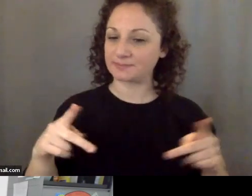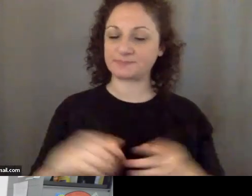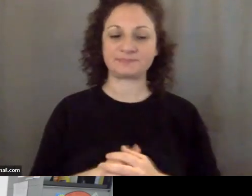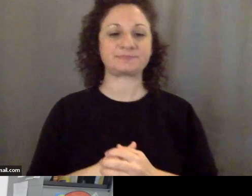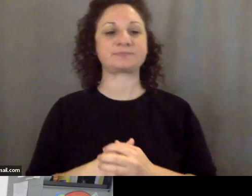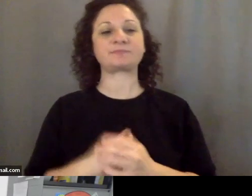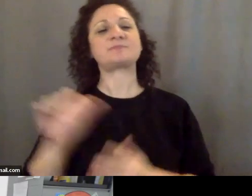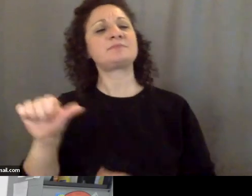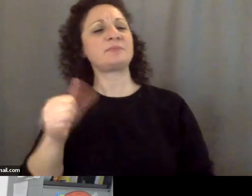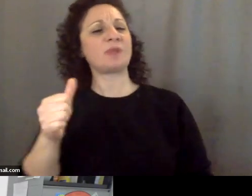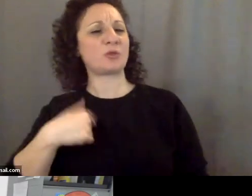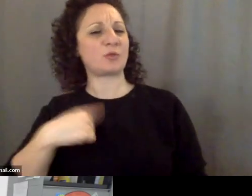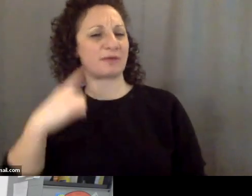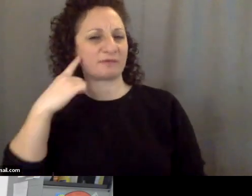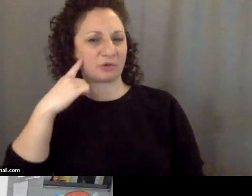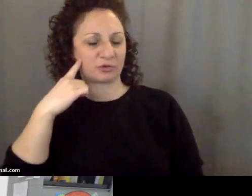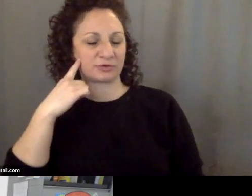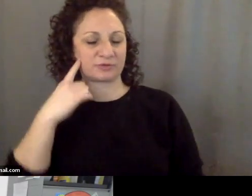well, it is, it